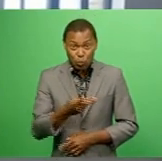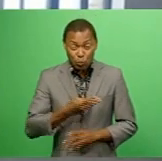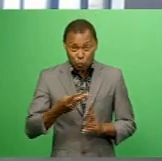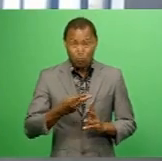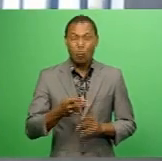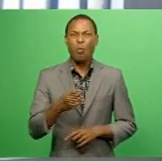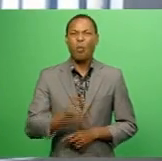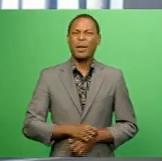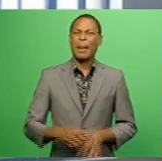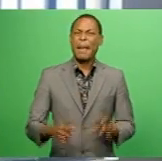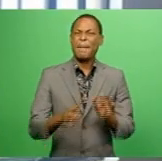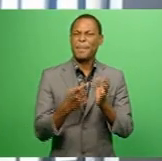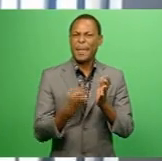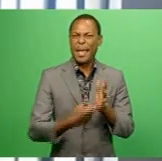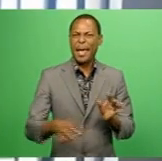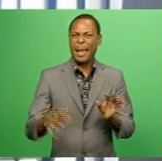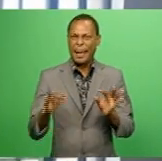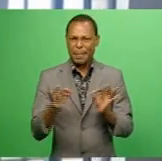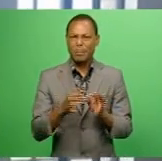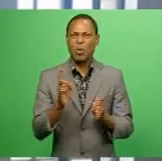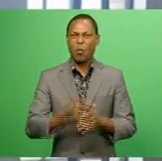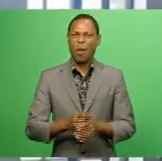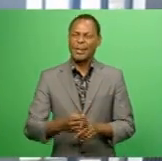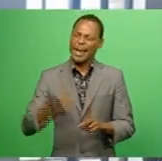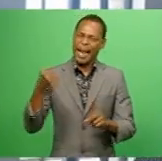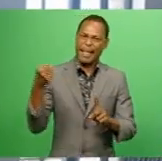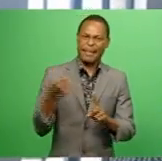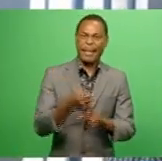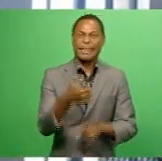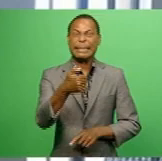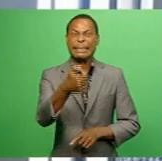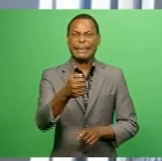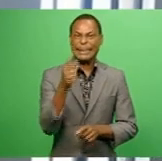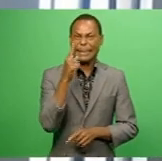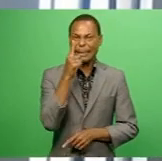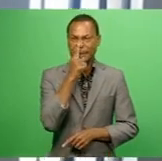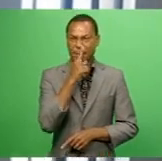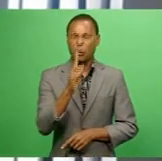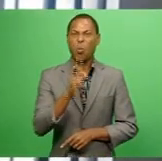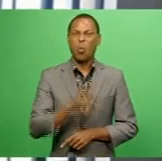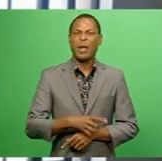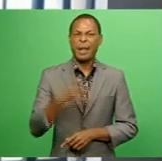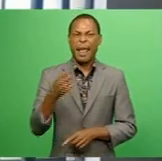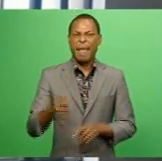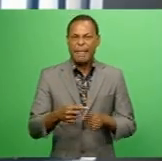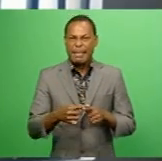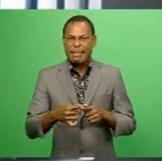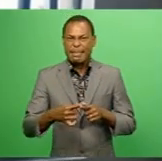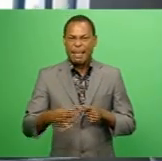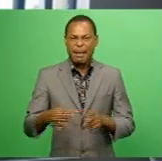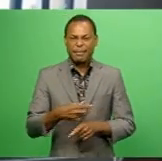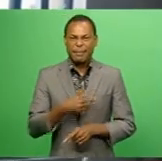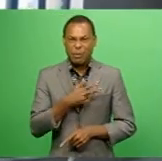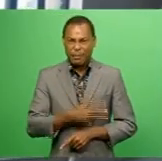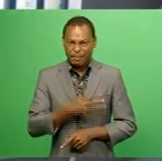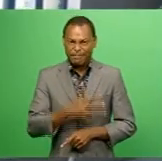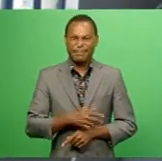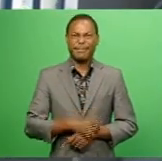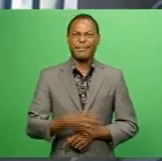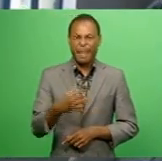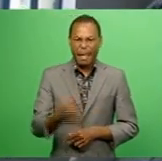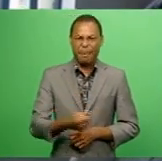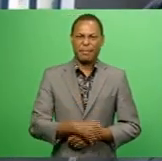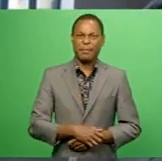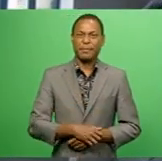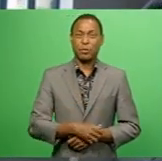public rental board flat and attacked six people in January, where two allegedly suffered knife wounds in the incident. Mbandongo and Mbale